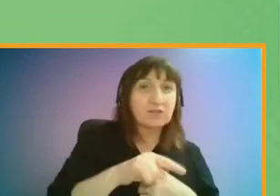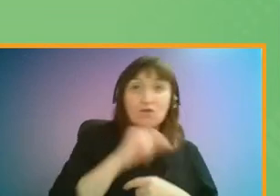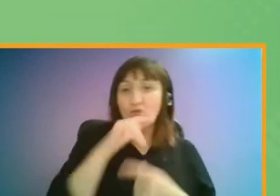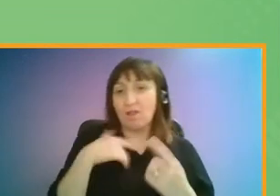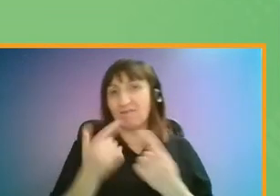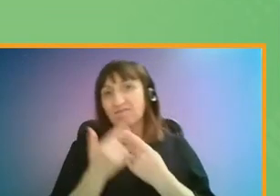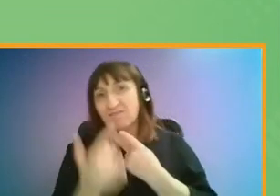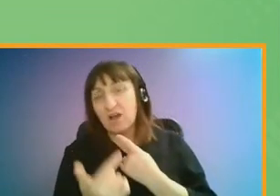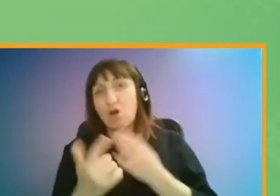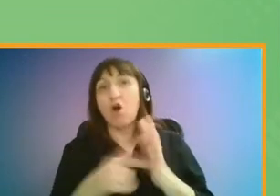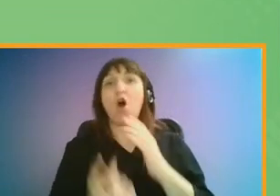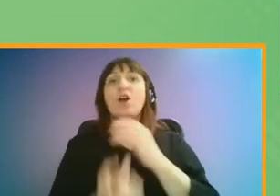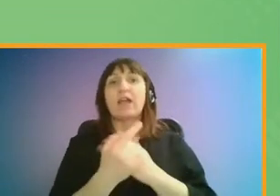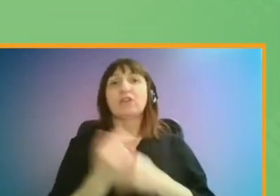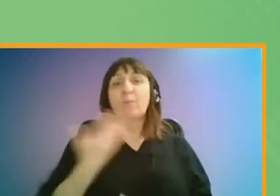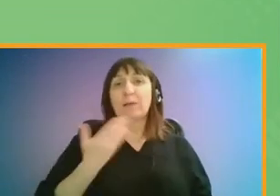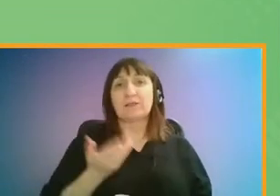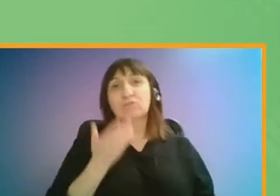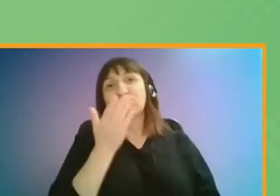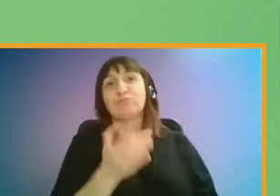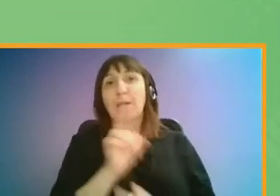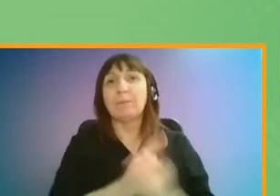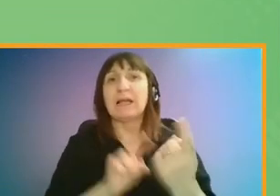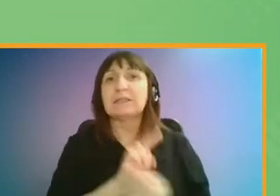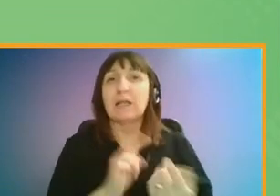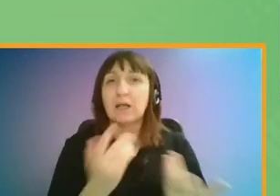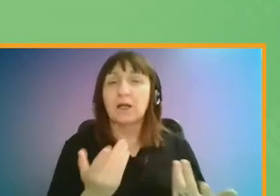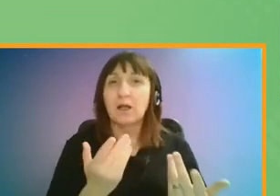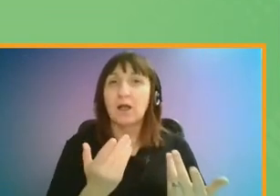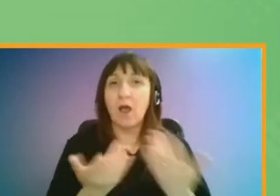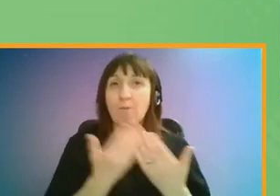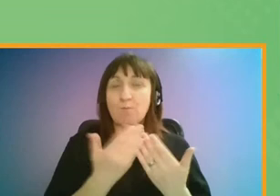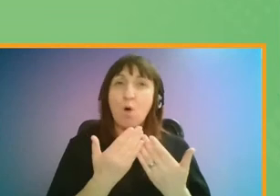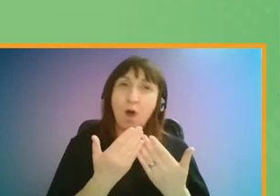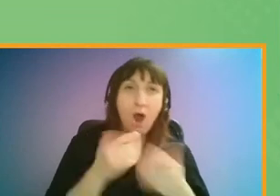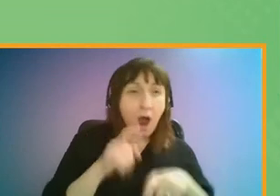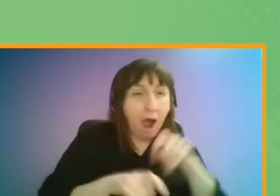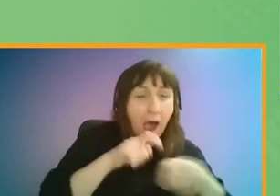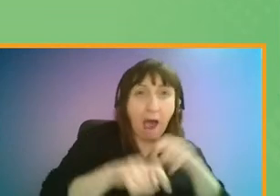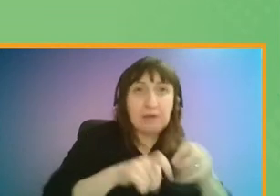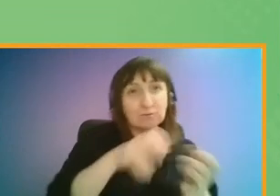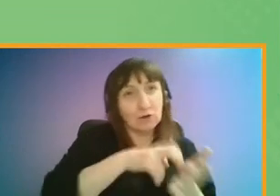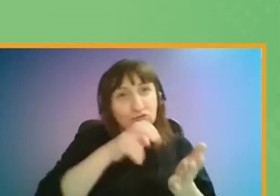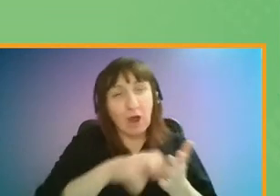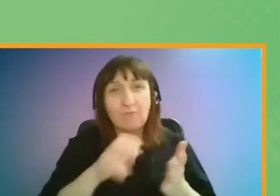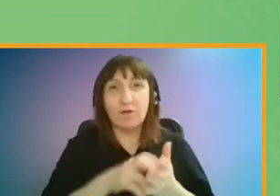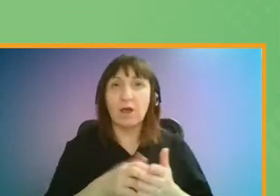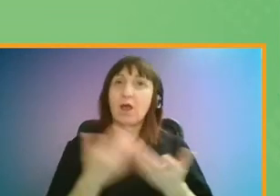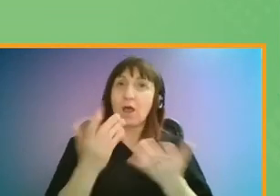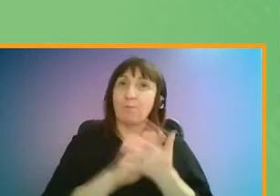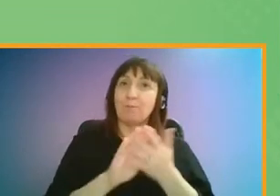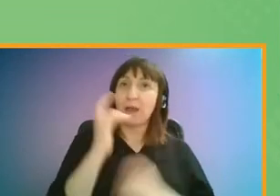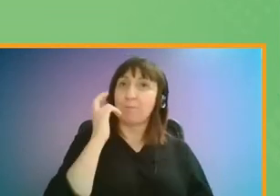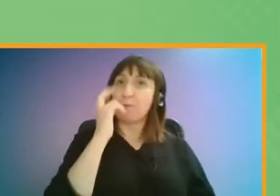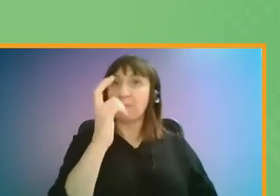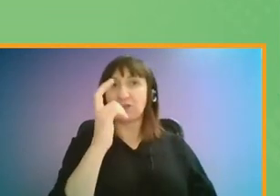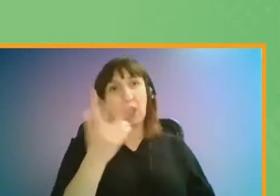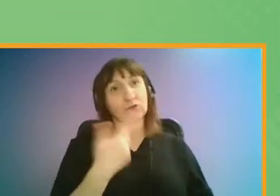them or for the occasional business trip. There is much more active travel too, namely public transport, walking and cycling.